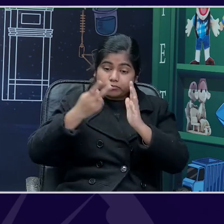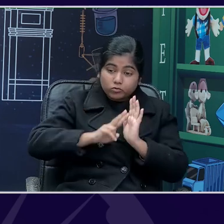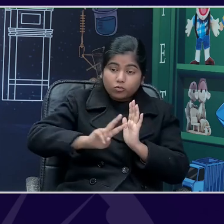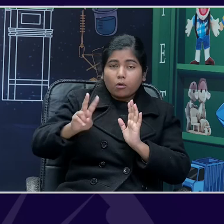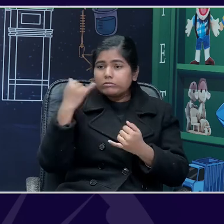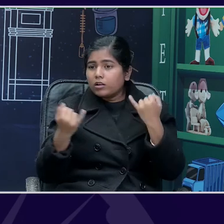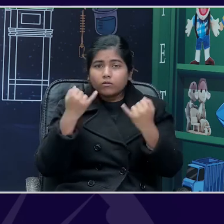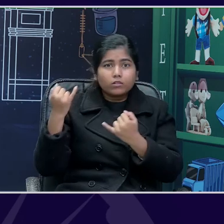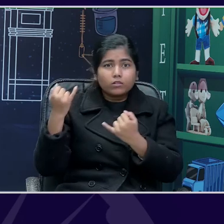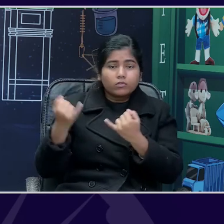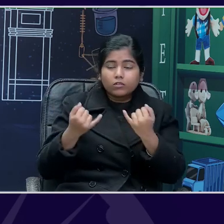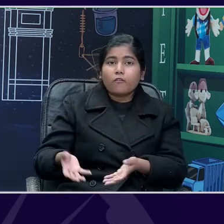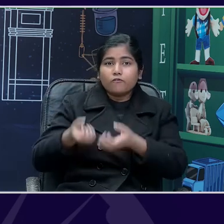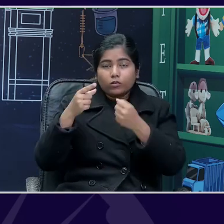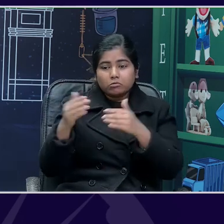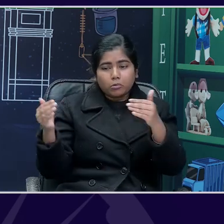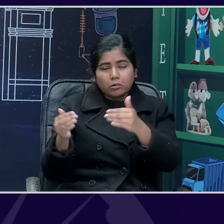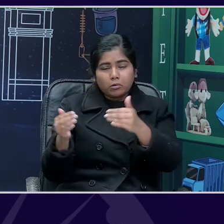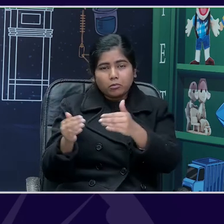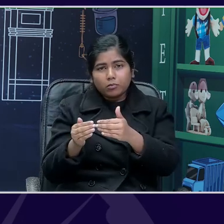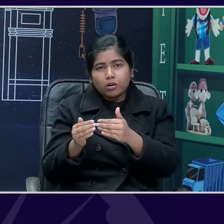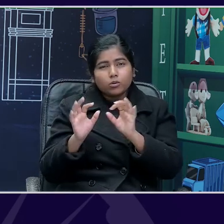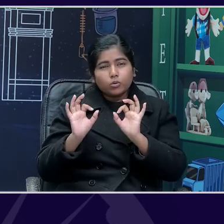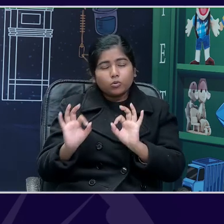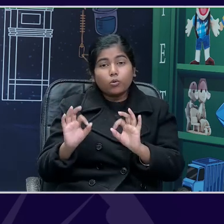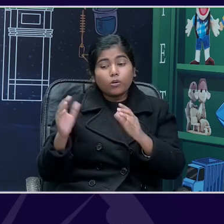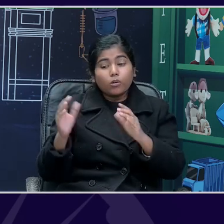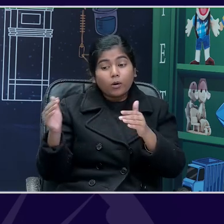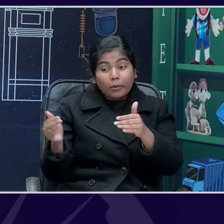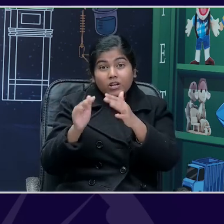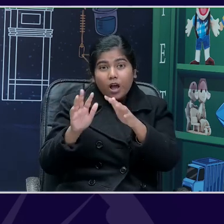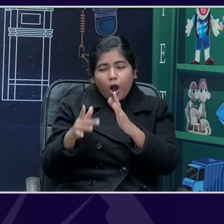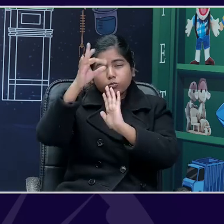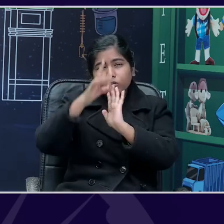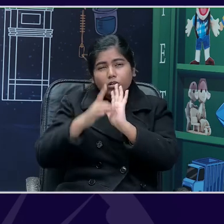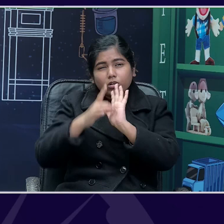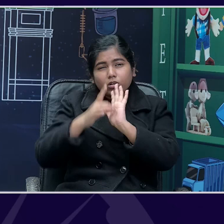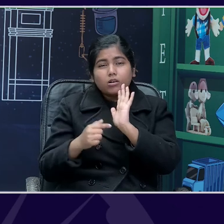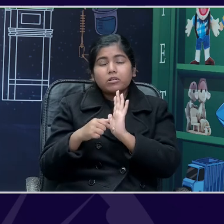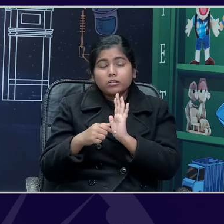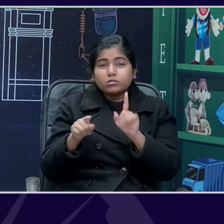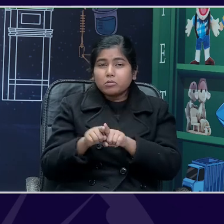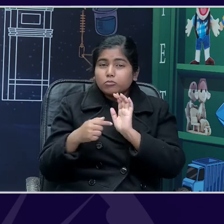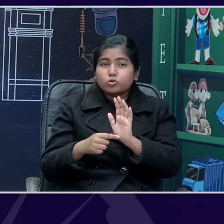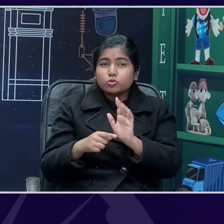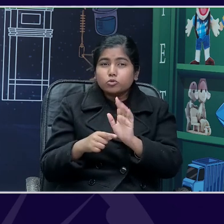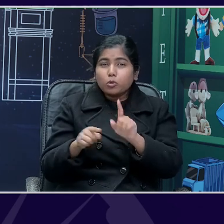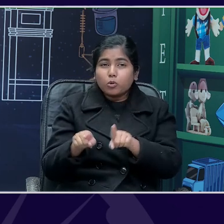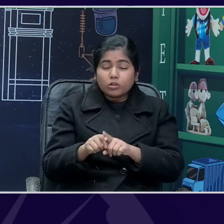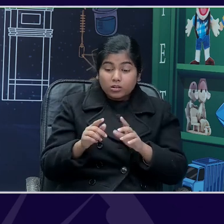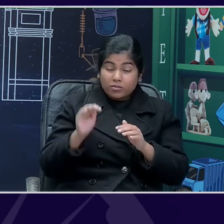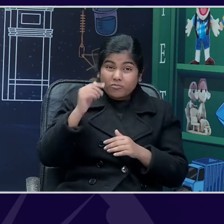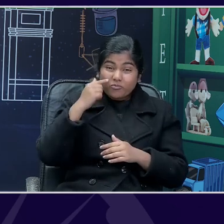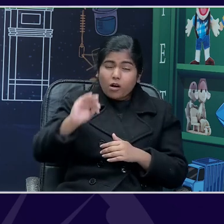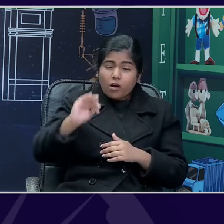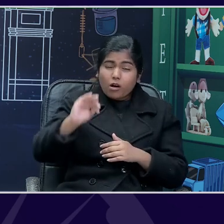fawn, finds him. Their meeting has been detailed in the greatest of detail. You know, how he's ecstatic to, you know,